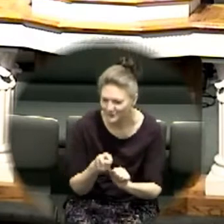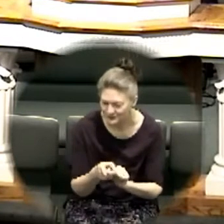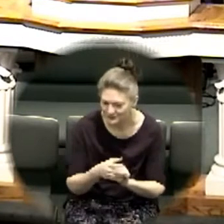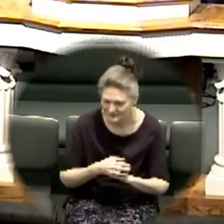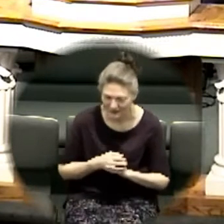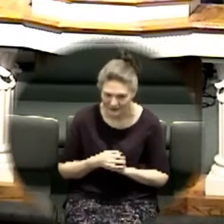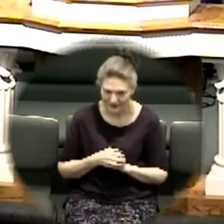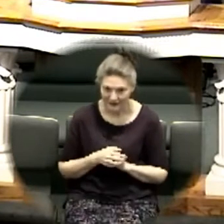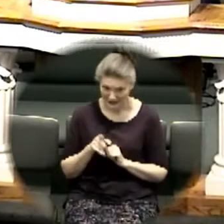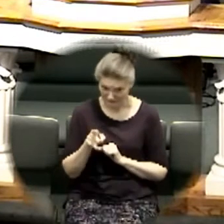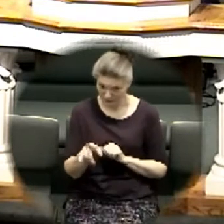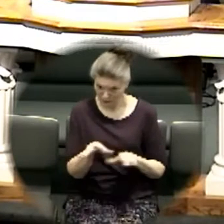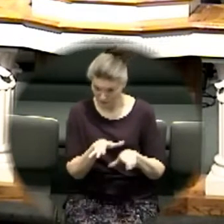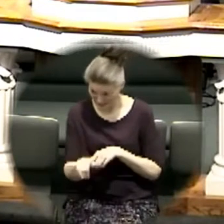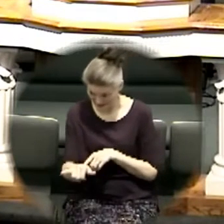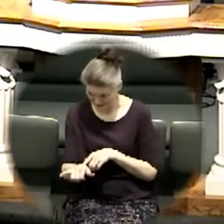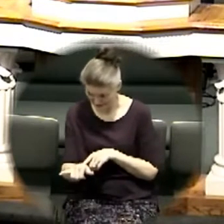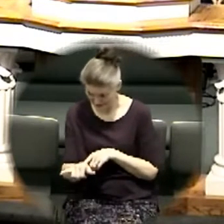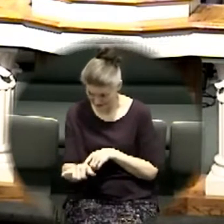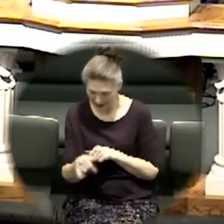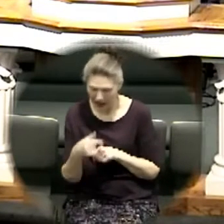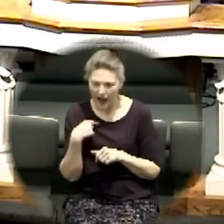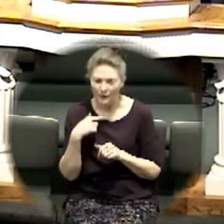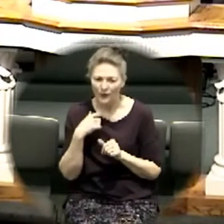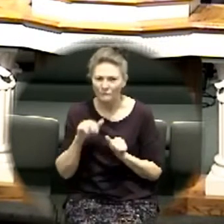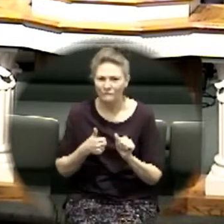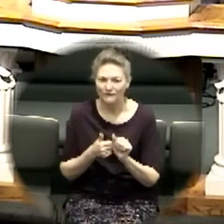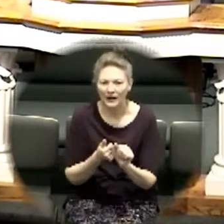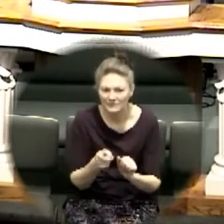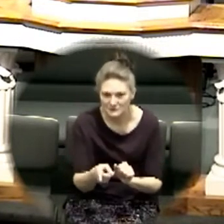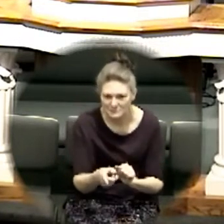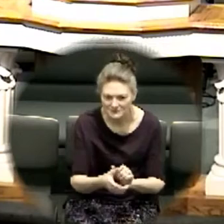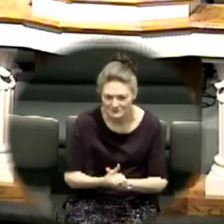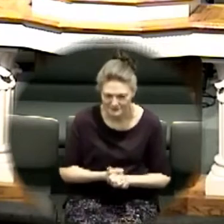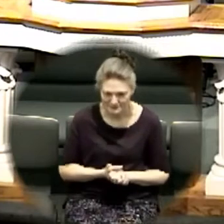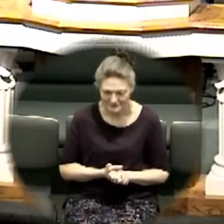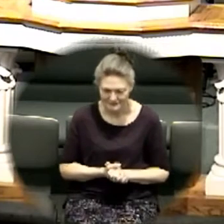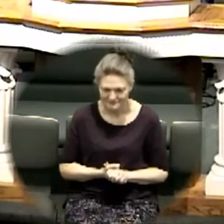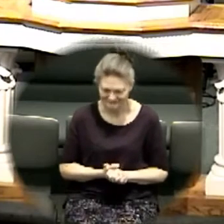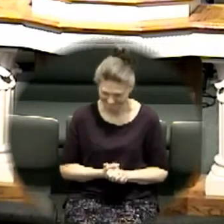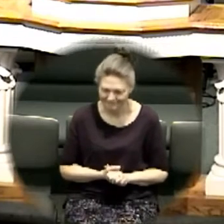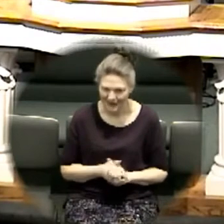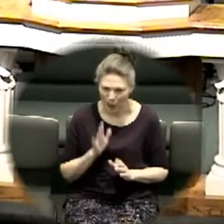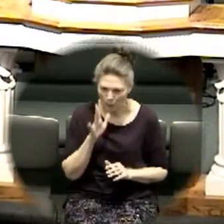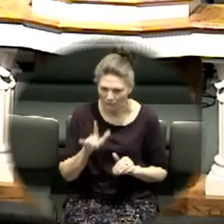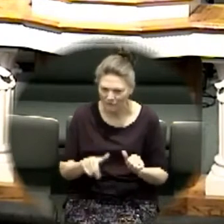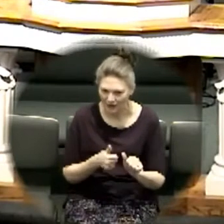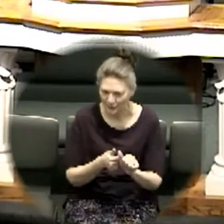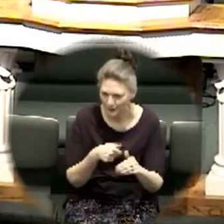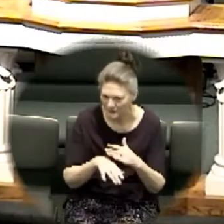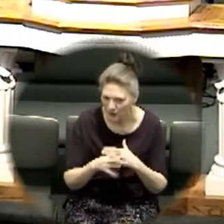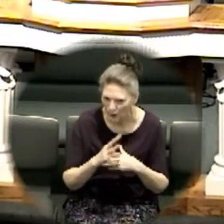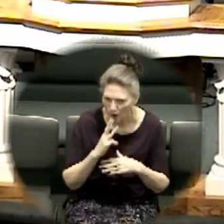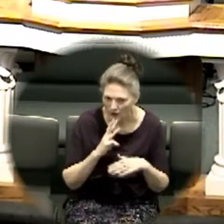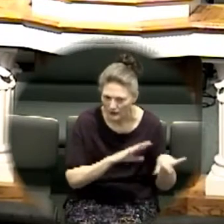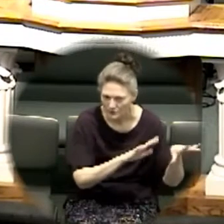but if you do it i'll man i'll be right there i'll follow you right into that water